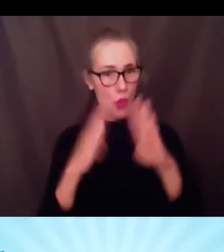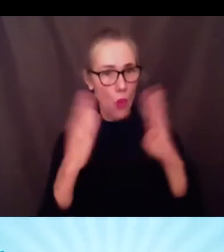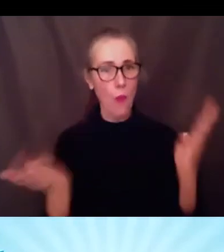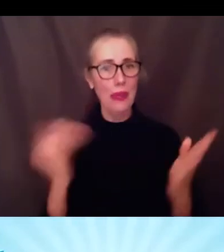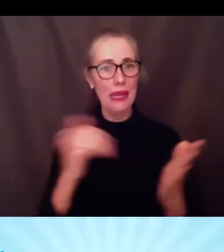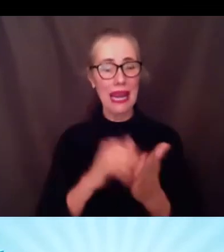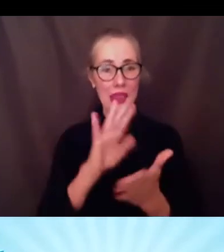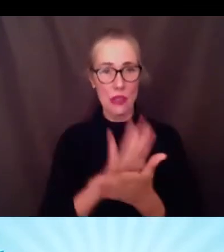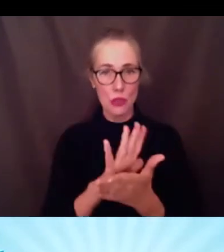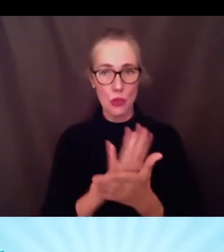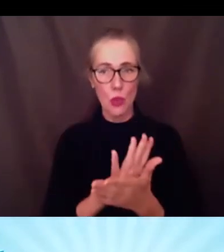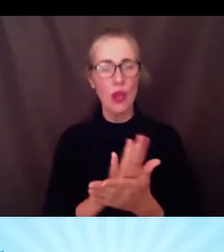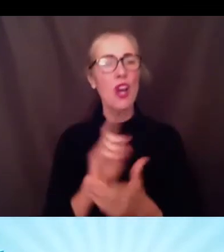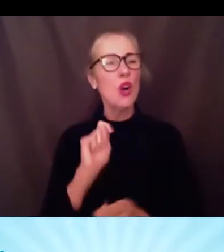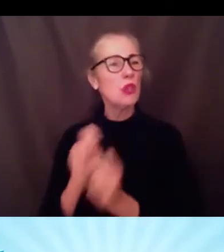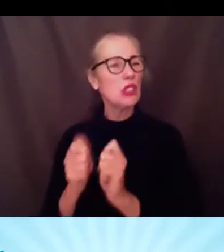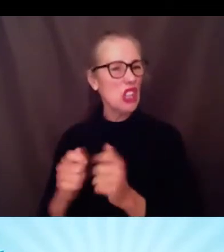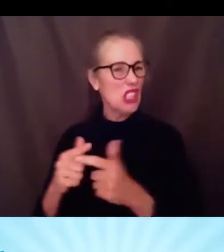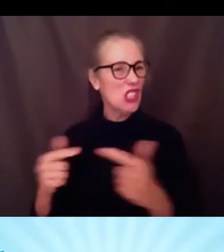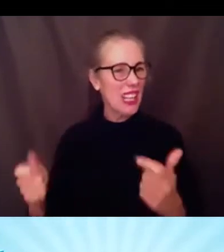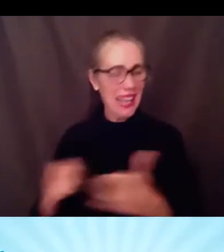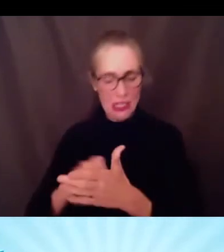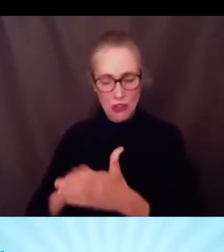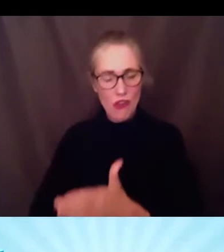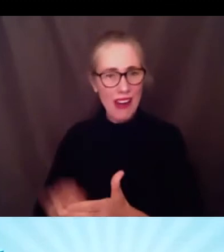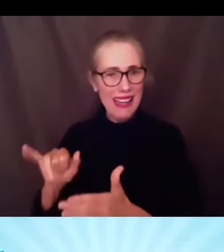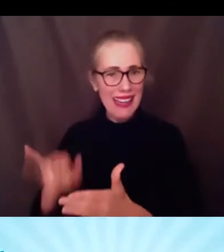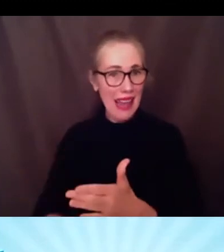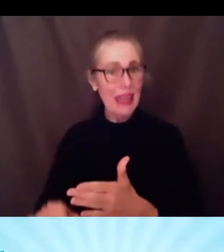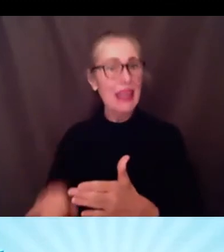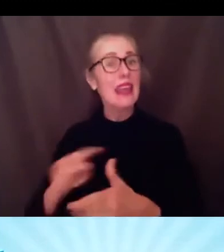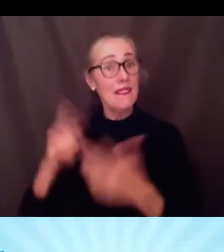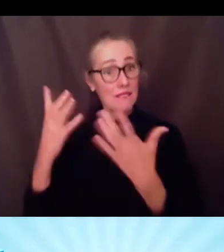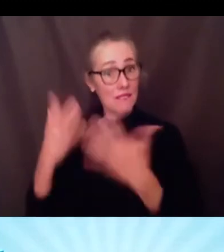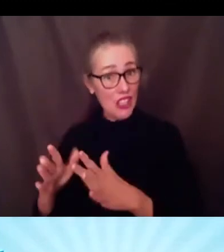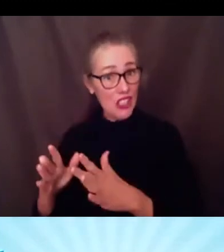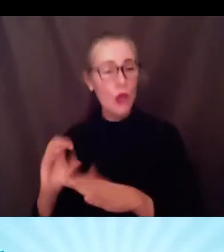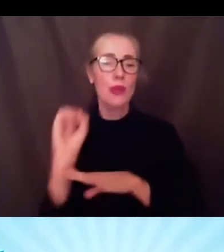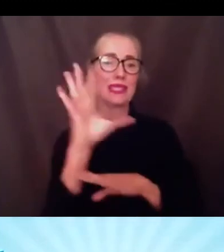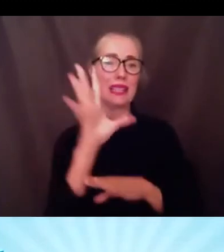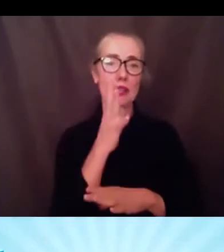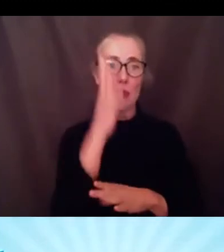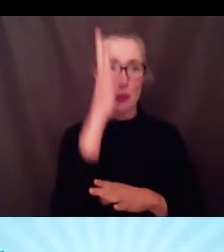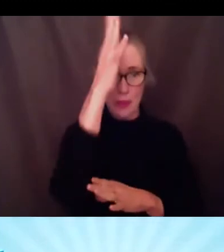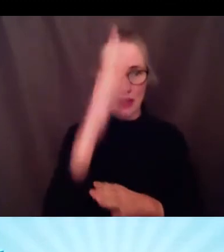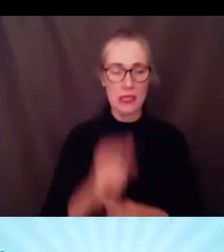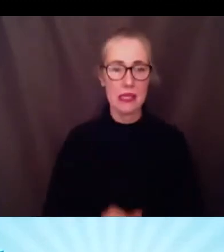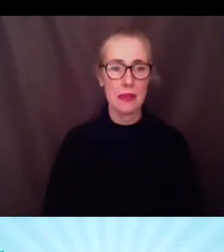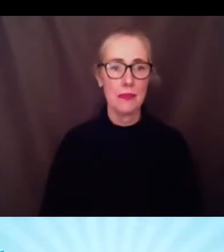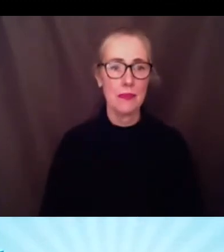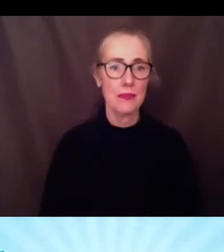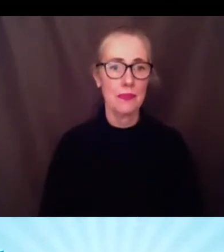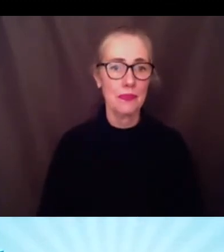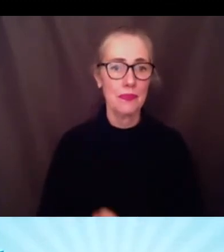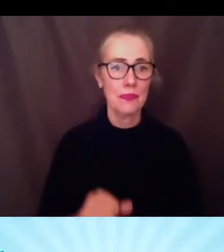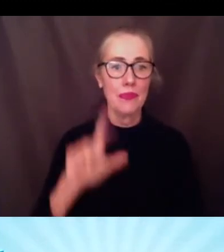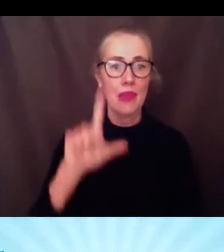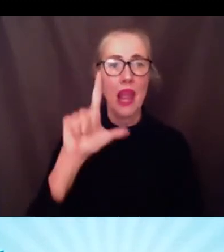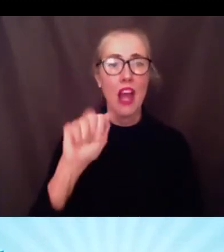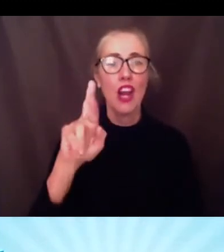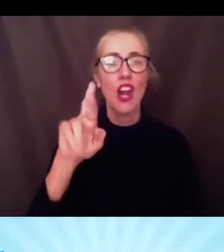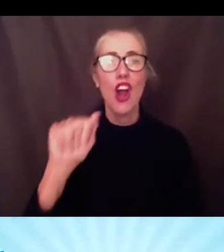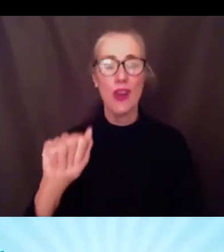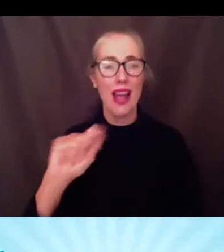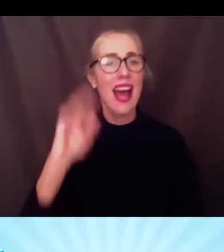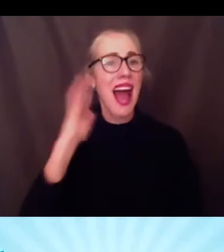that language and we'll be coming in the next couple of days and i'll just speak from experience i know that when these surveys go out that the principals get